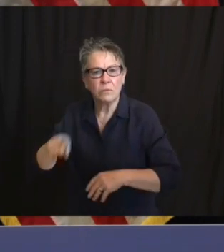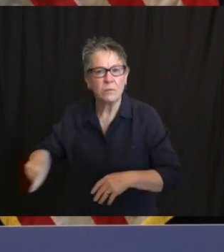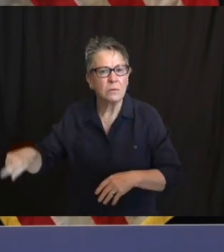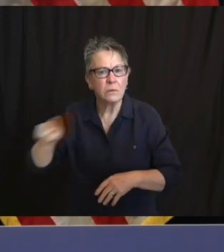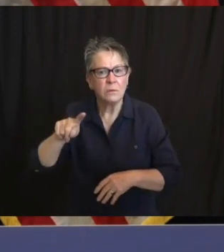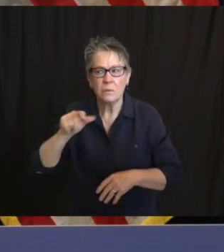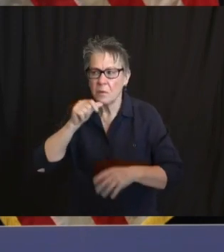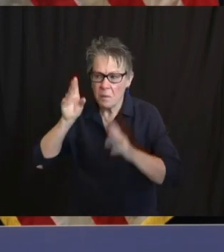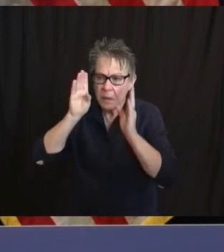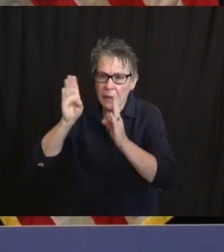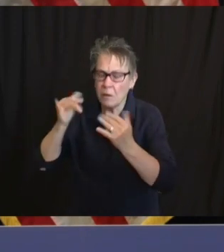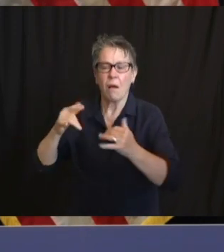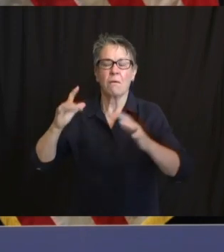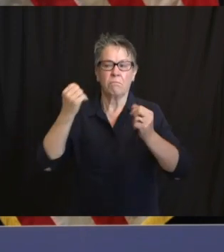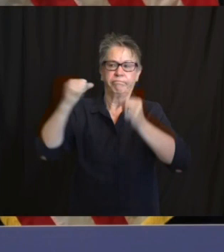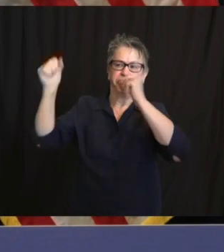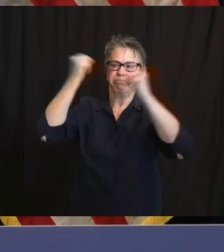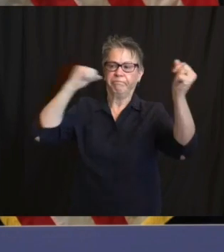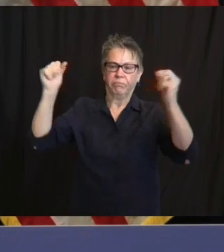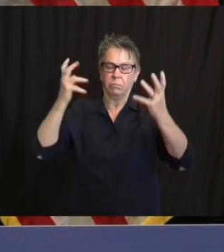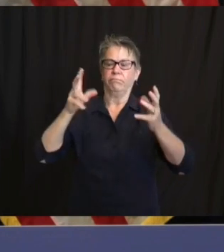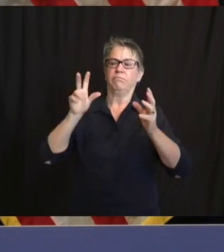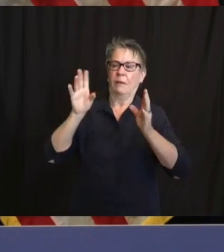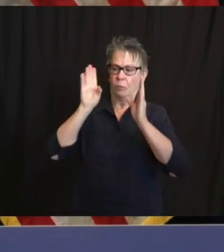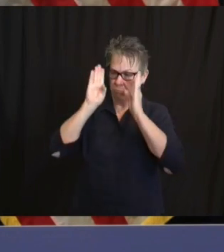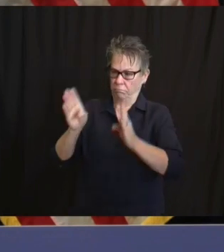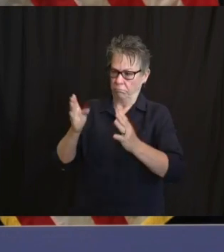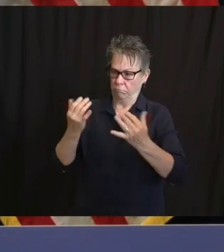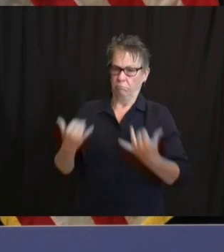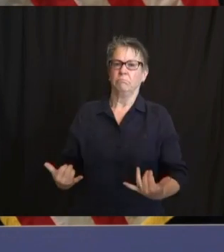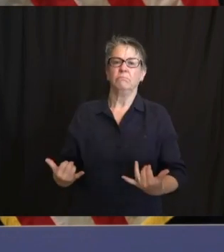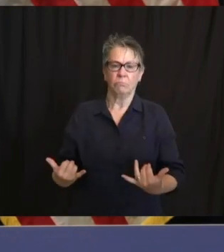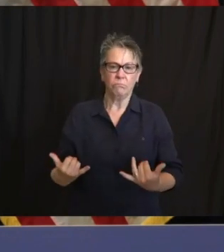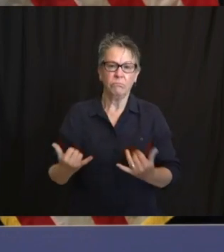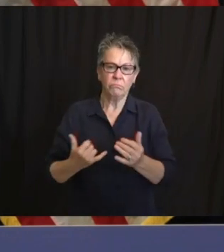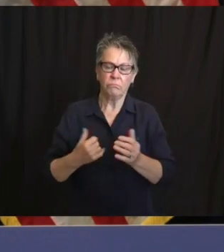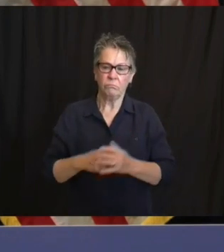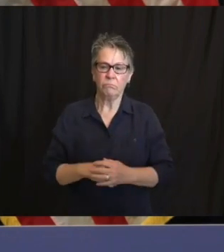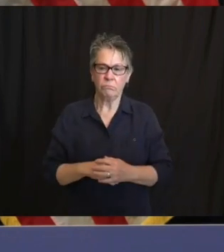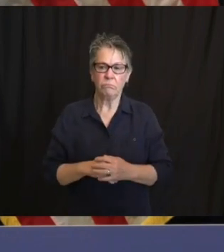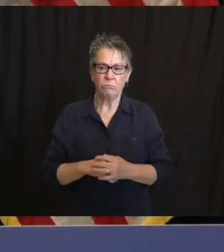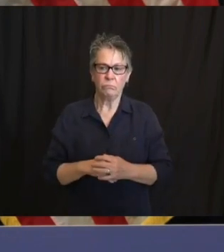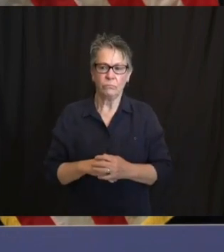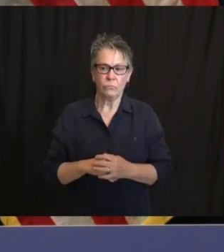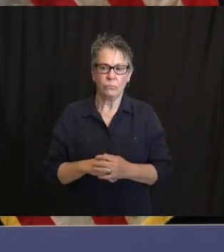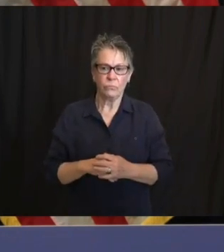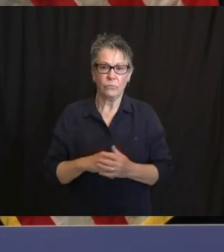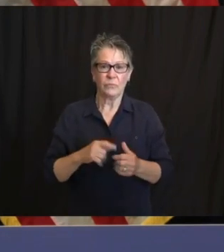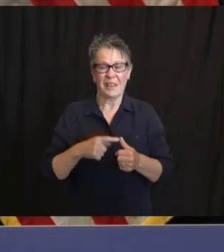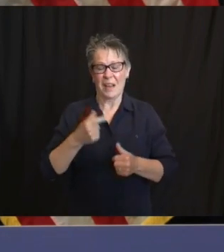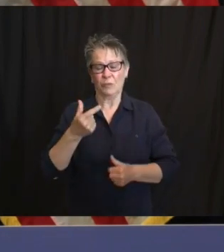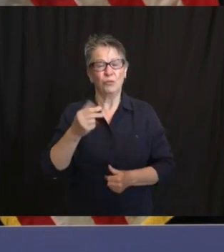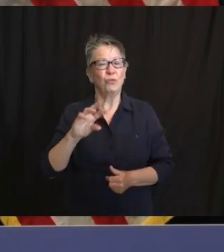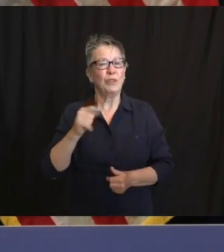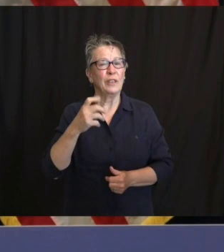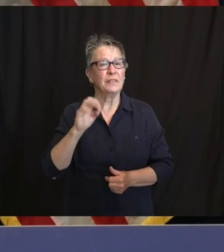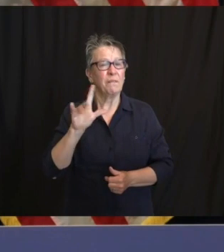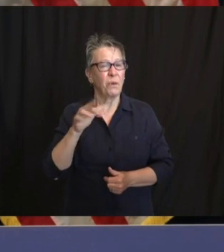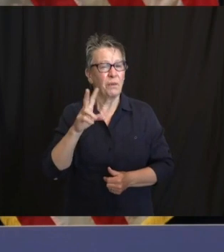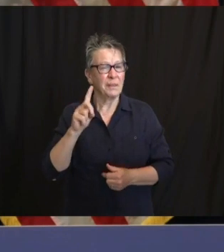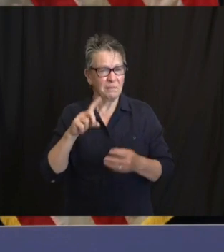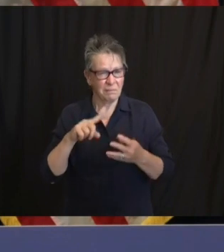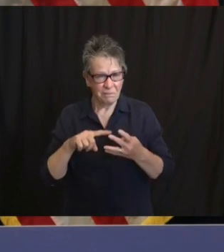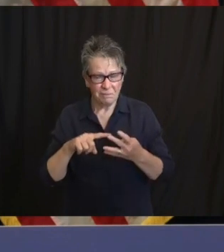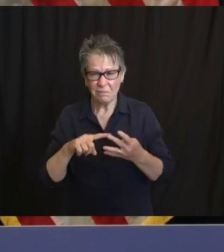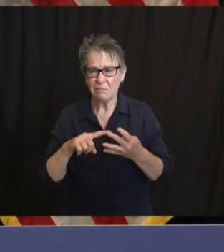Breonna Taylor, Ahmed Arbery, and many more before them who lost their lives for no